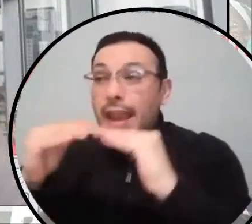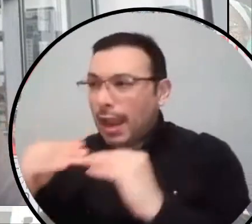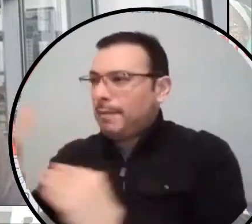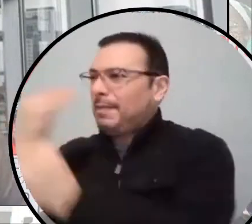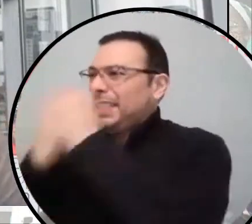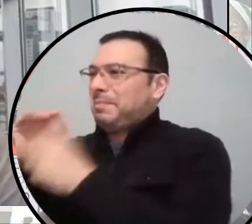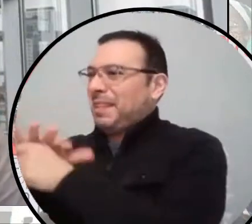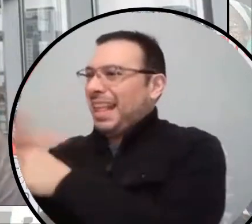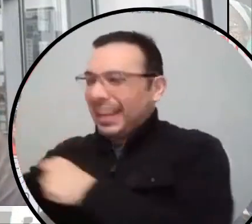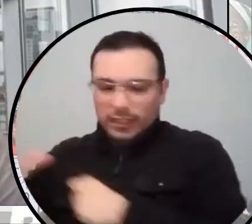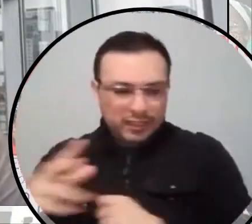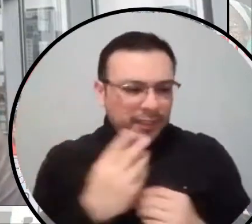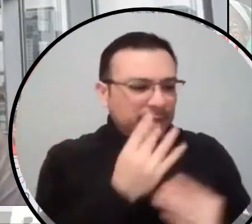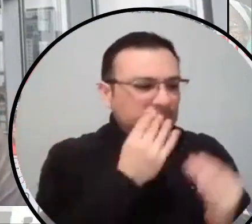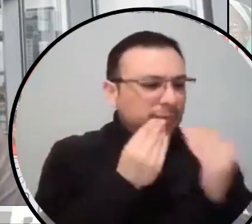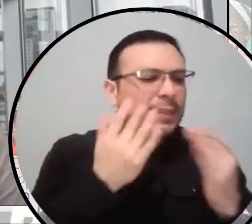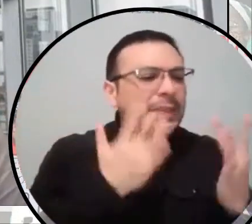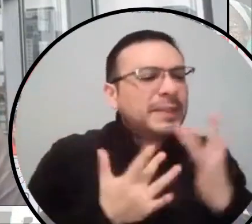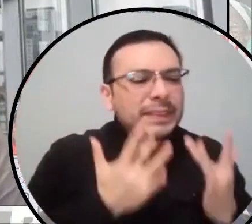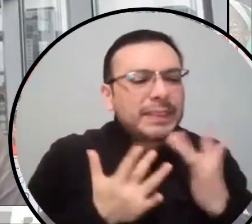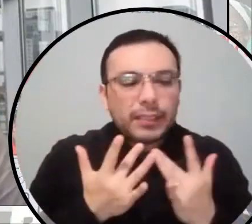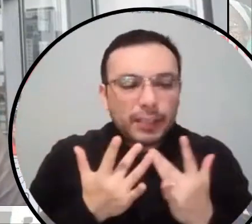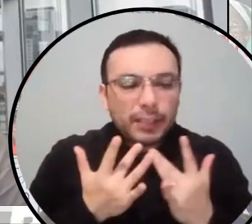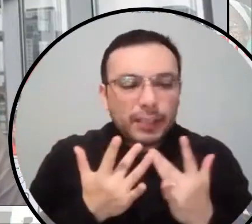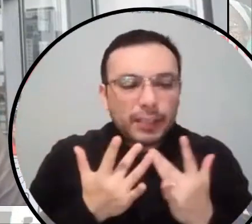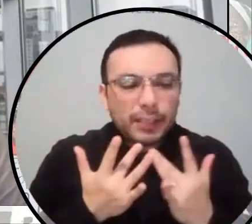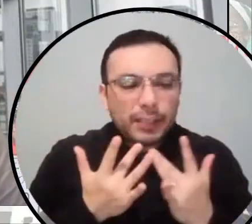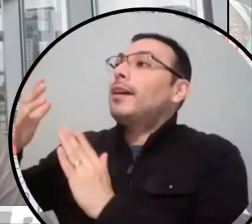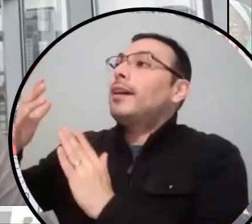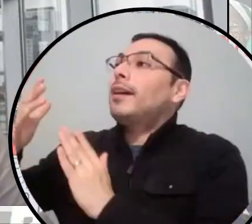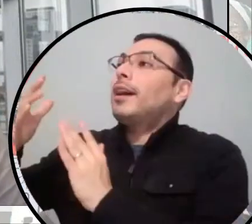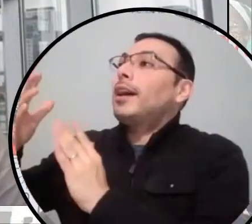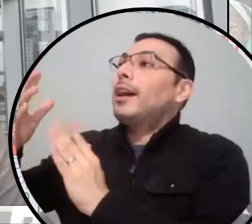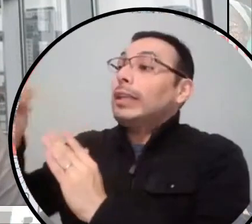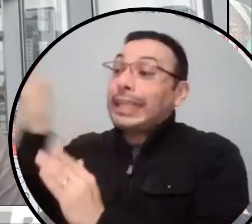think prison will be the least, the least of our problems, you know? So, um,